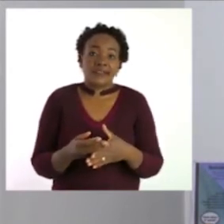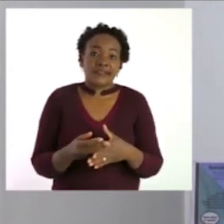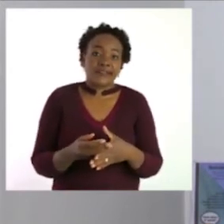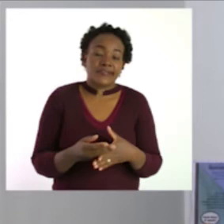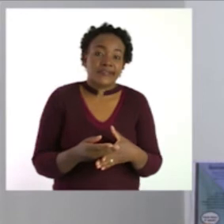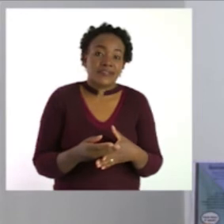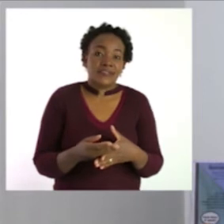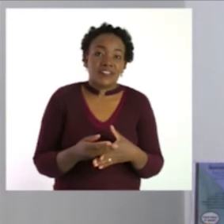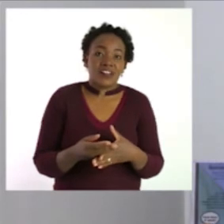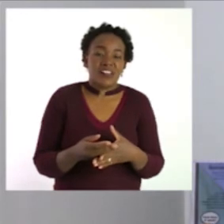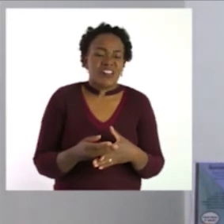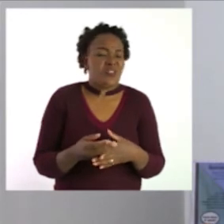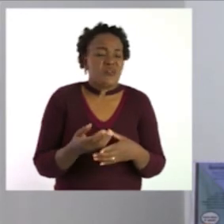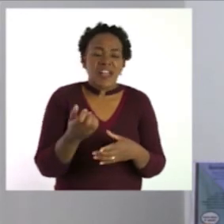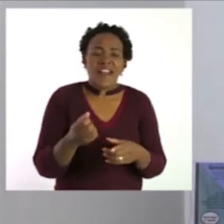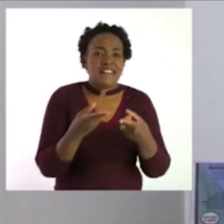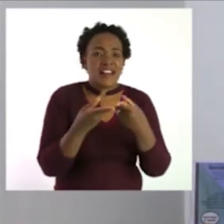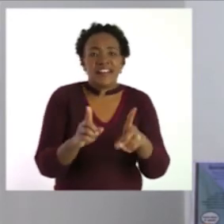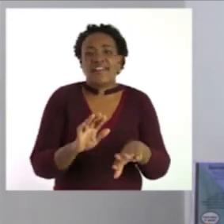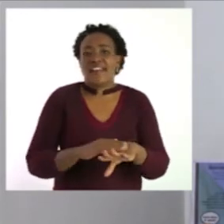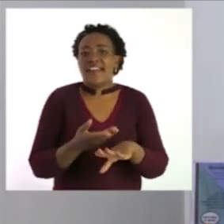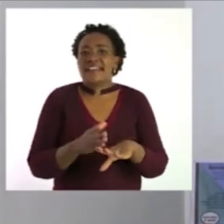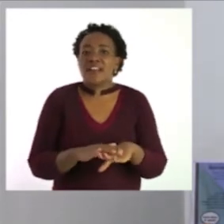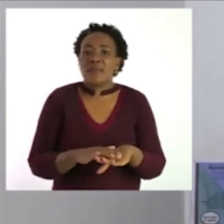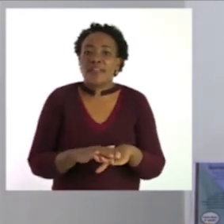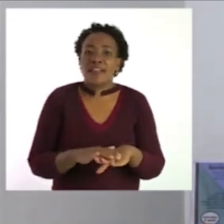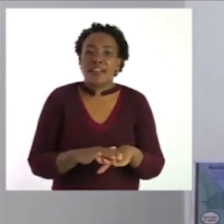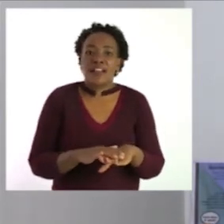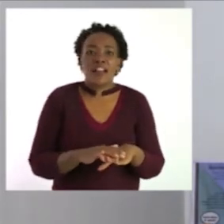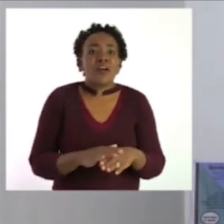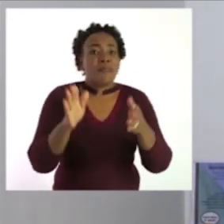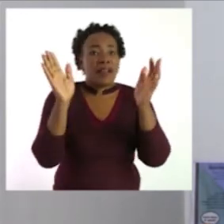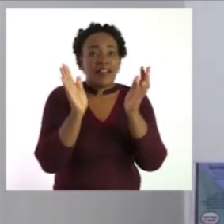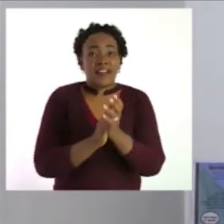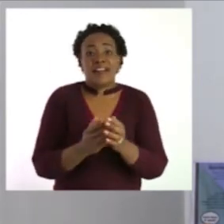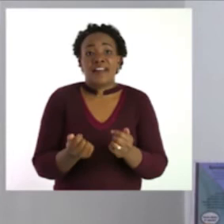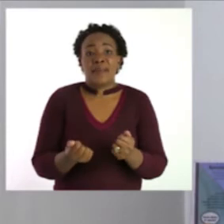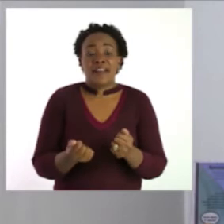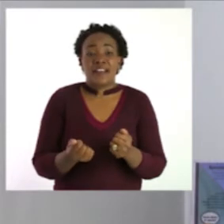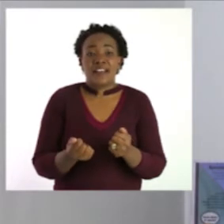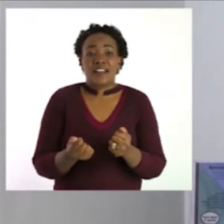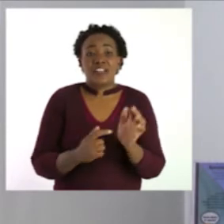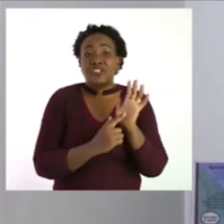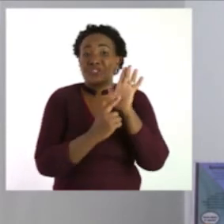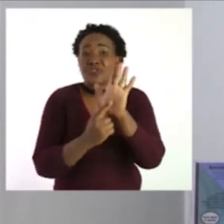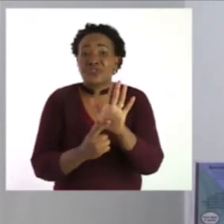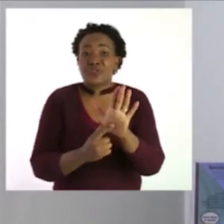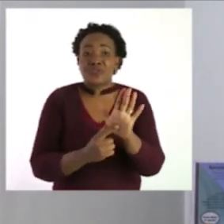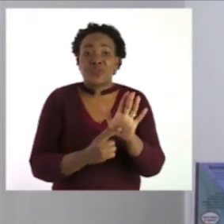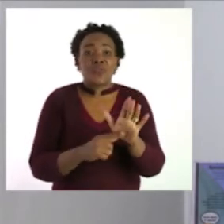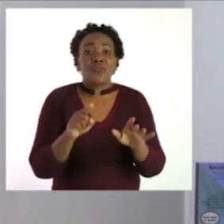we have different examples we you can clip it's showing an